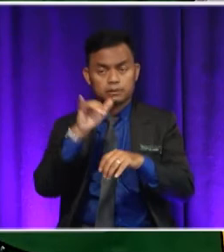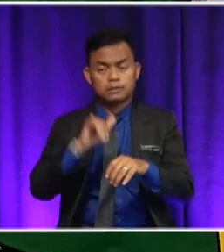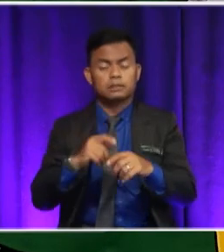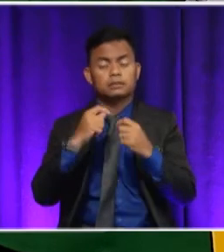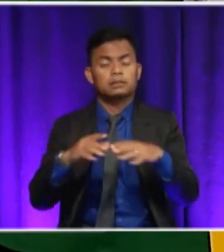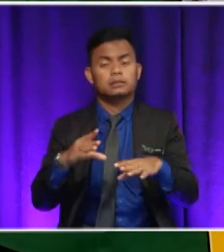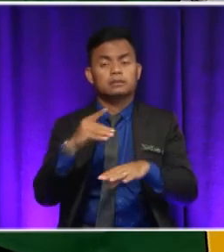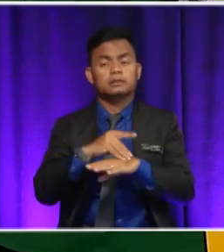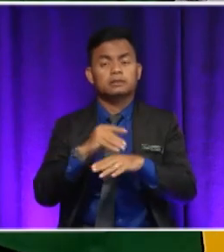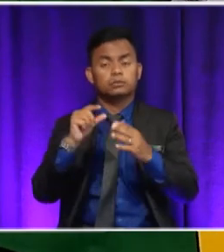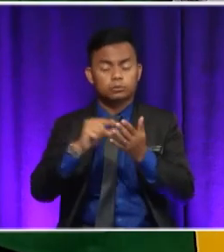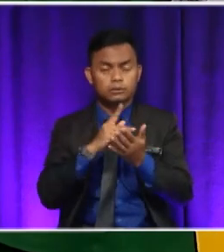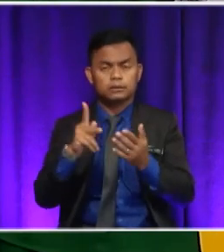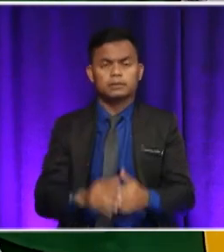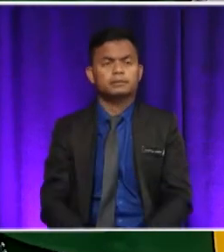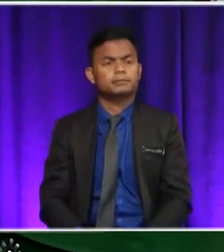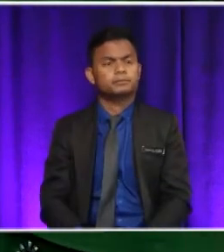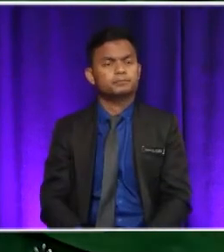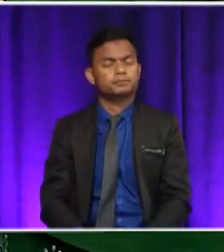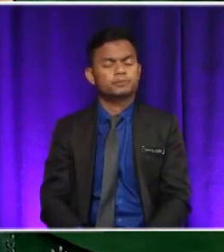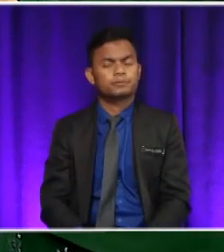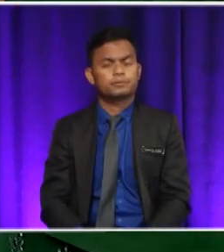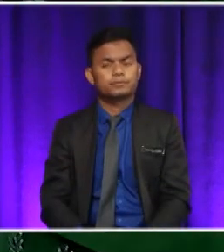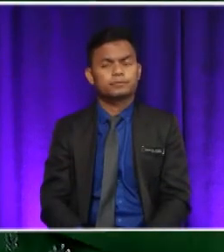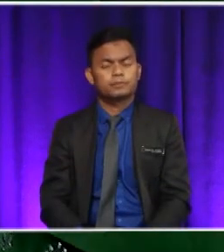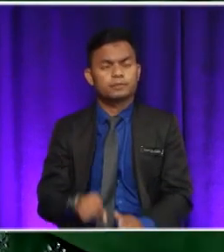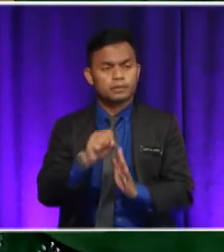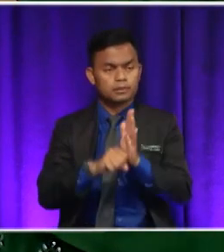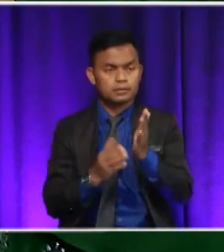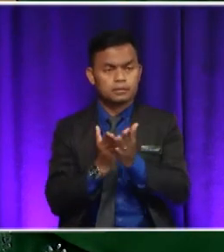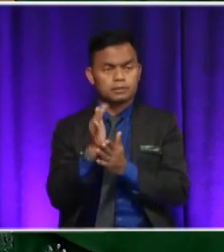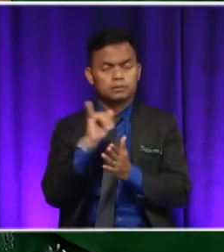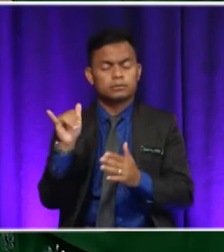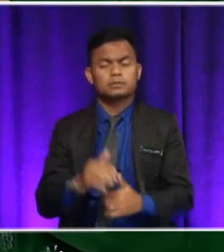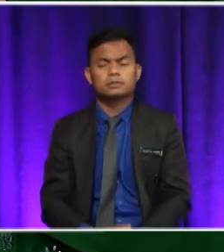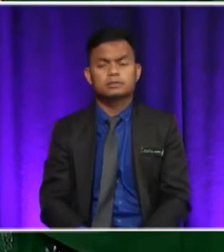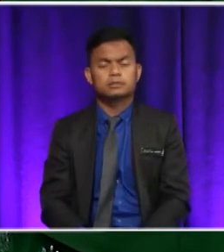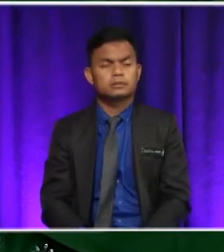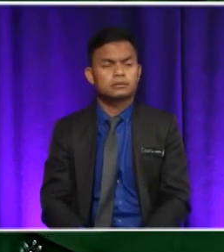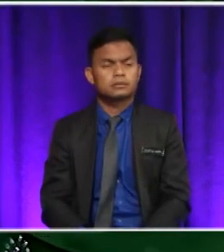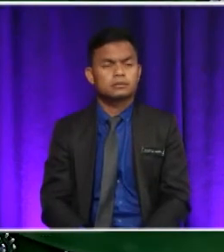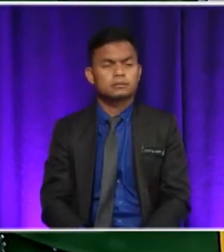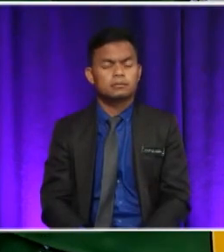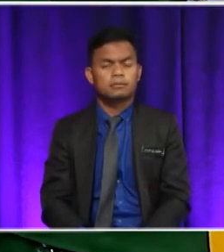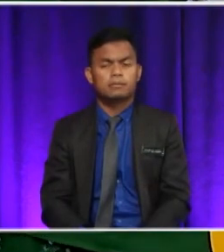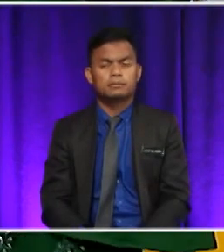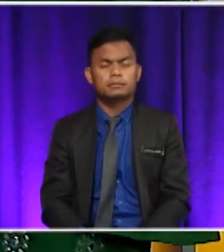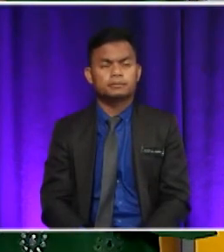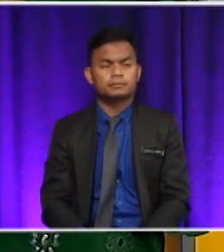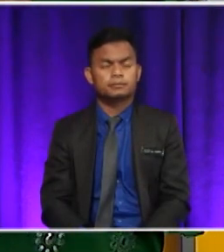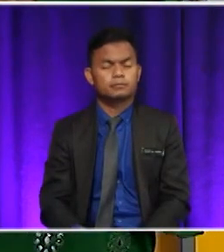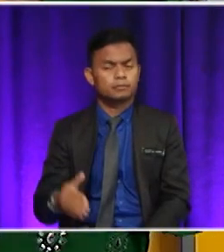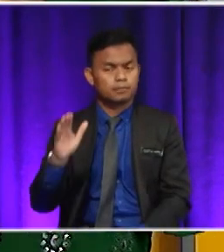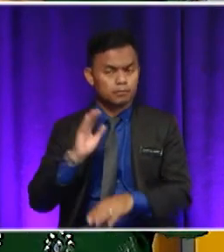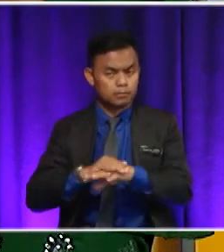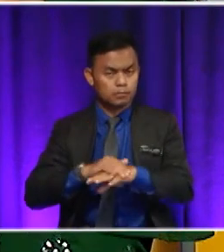Next one, the clue would be in this sentence or this phrase, Stafford faced many dangers